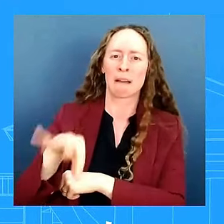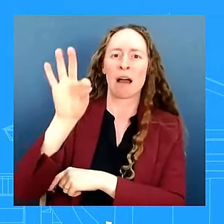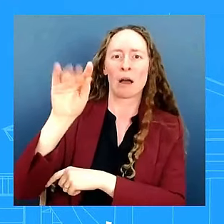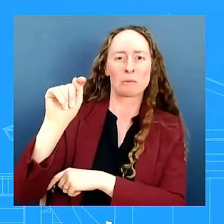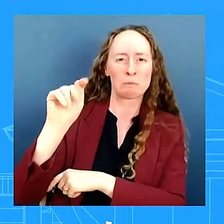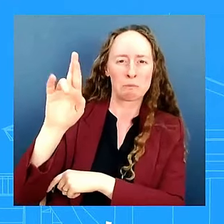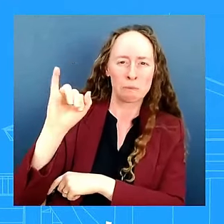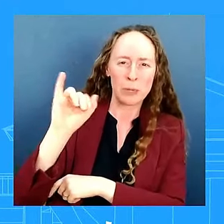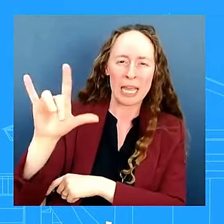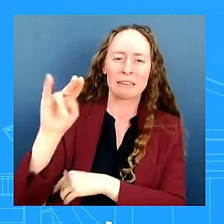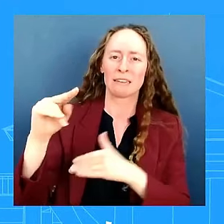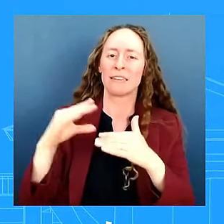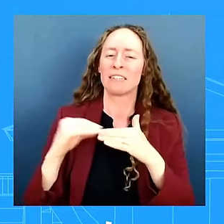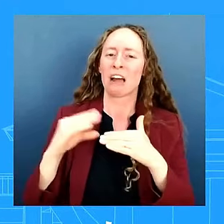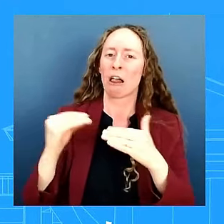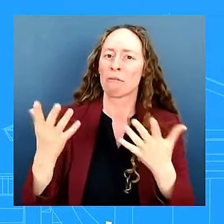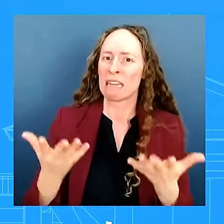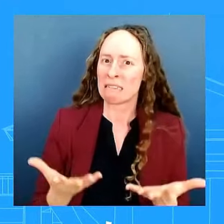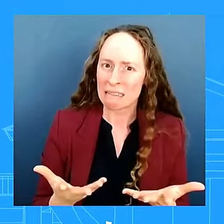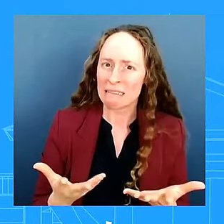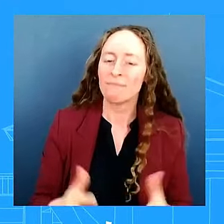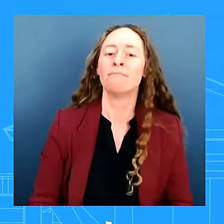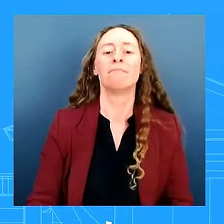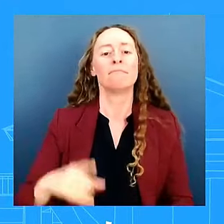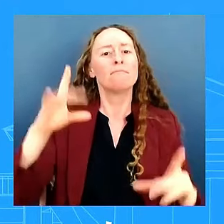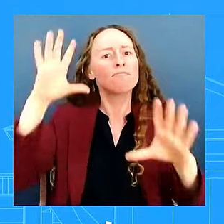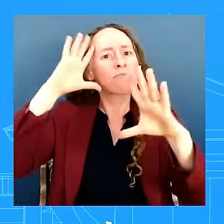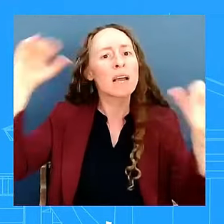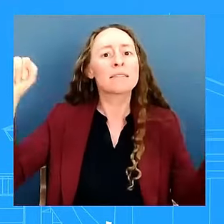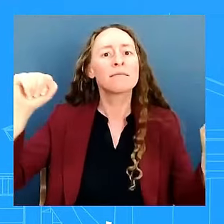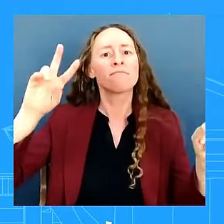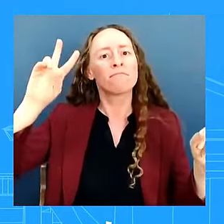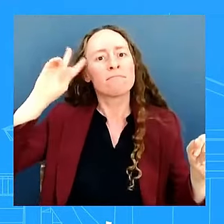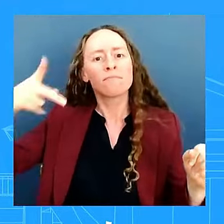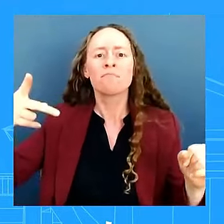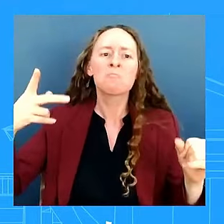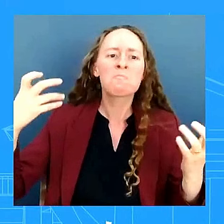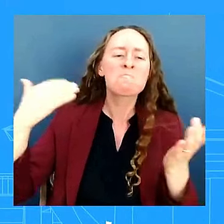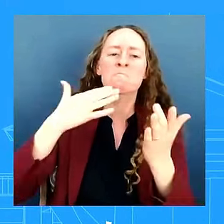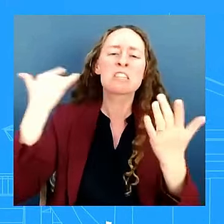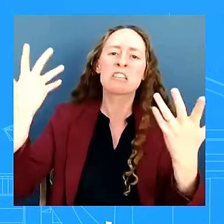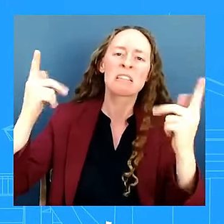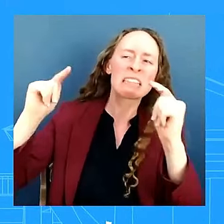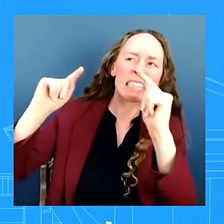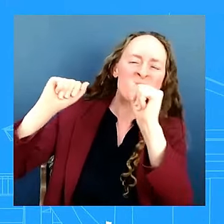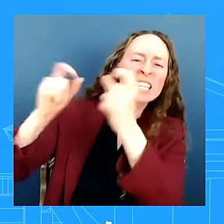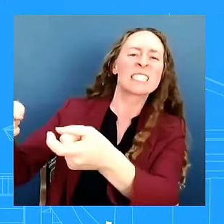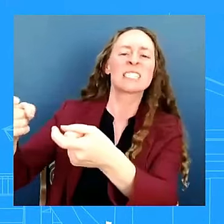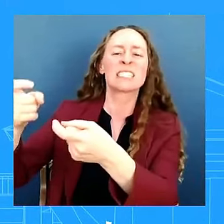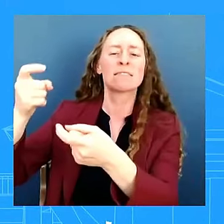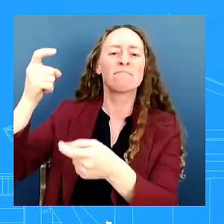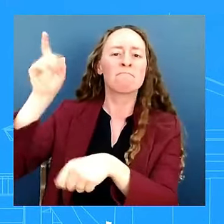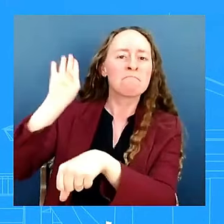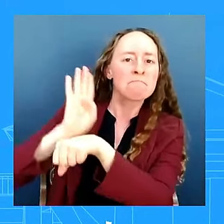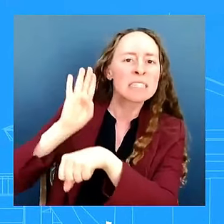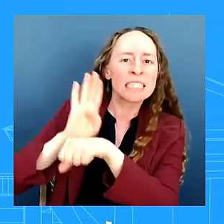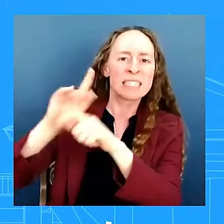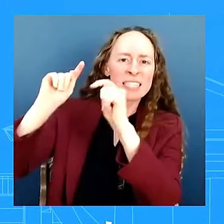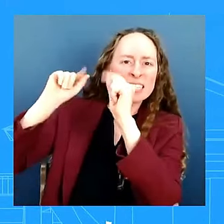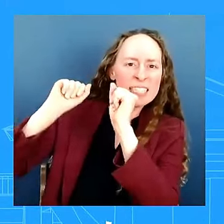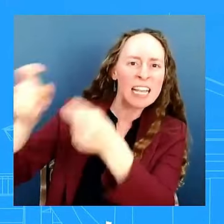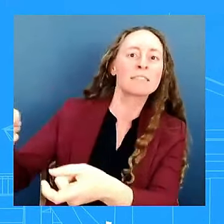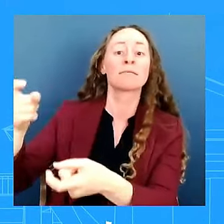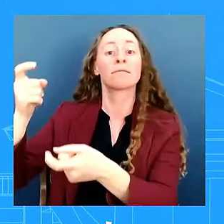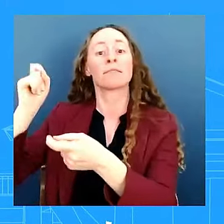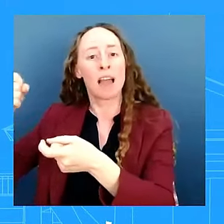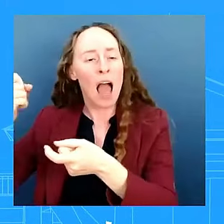tax uh raise tax on corporations and others um and spending on programs what's the plan for the debt so we got